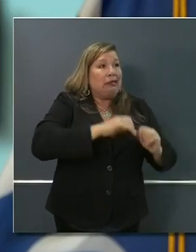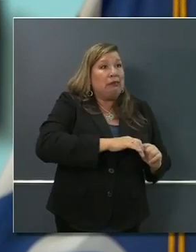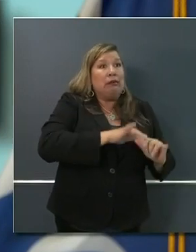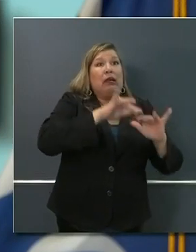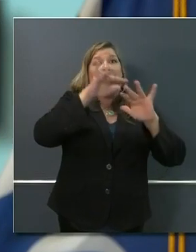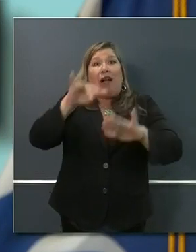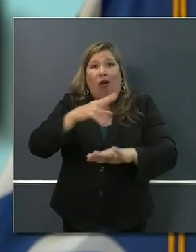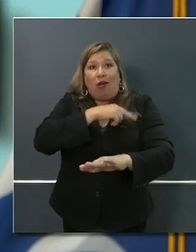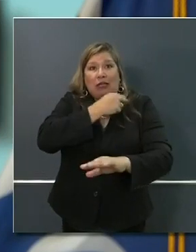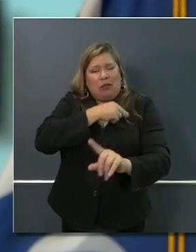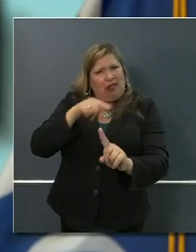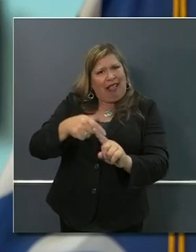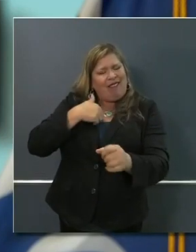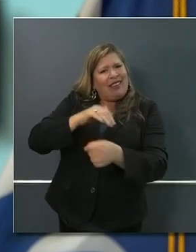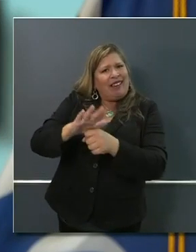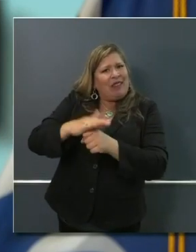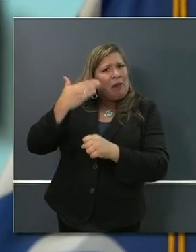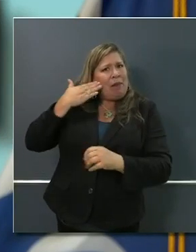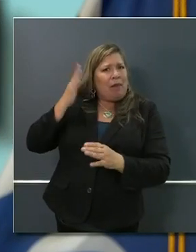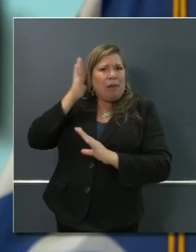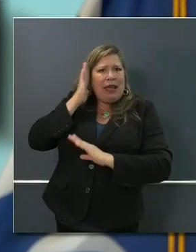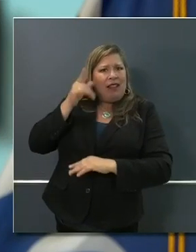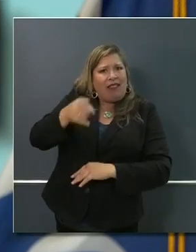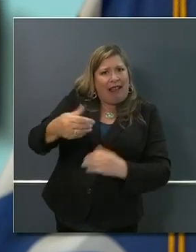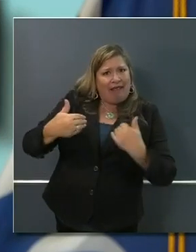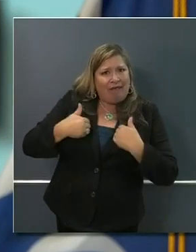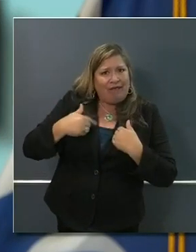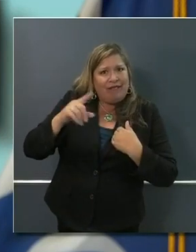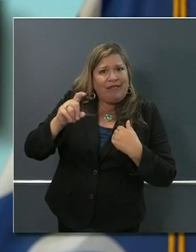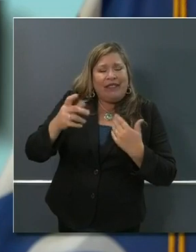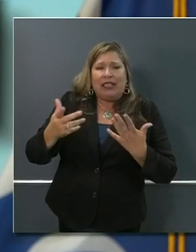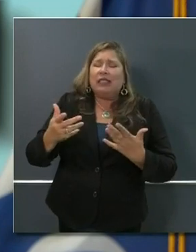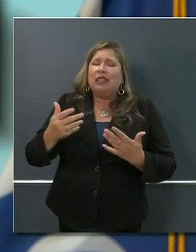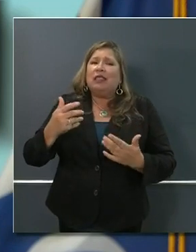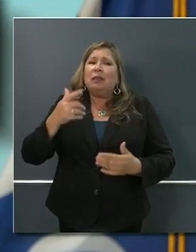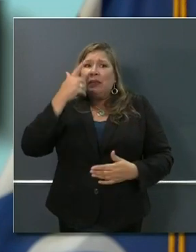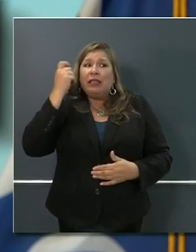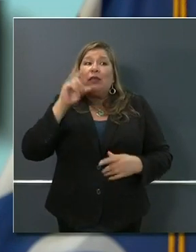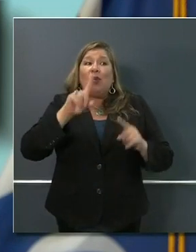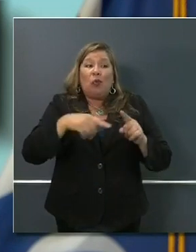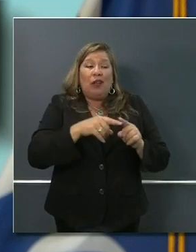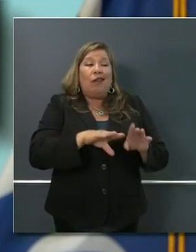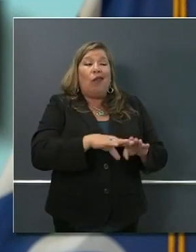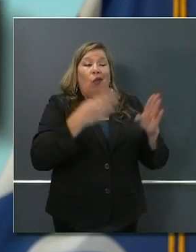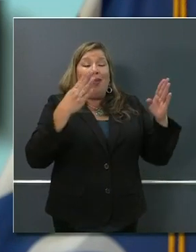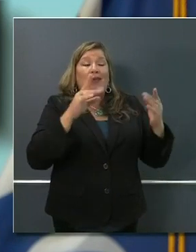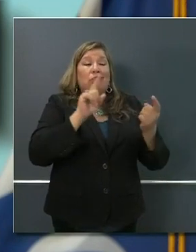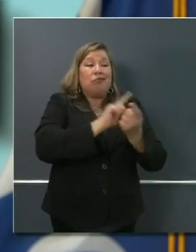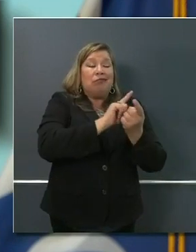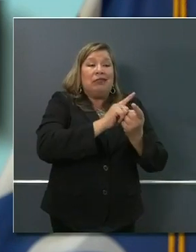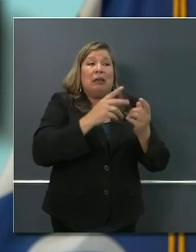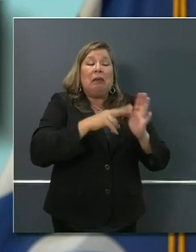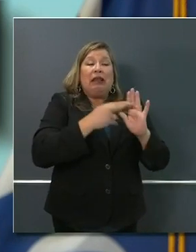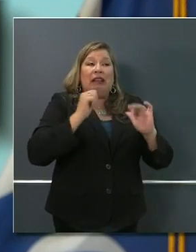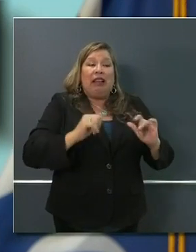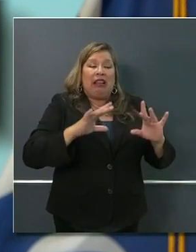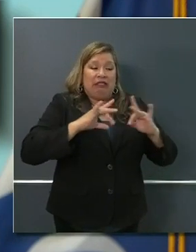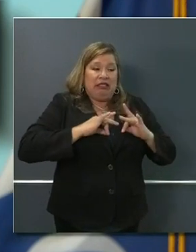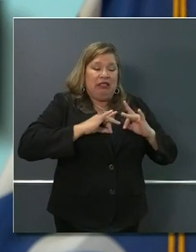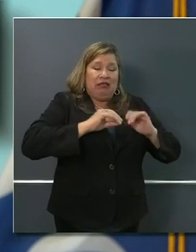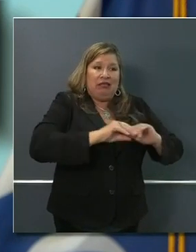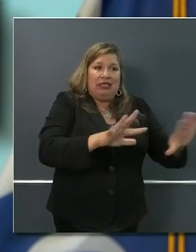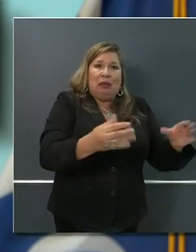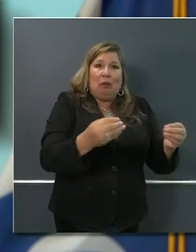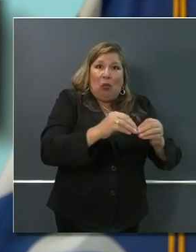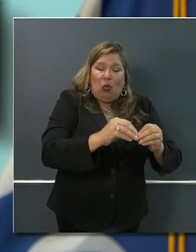increase in the transmittability of the disease. But we also need community surveillance, and we made that